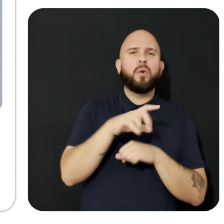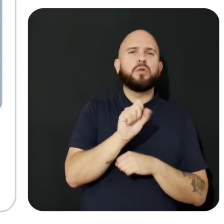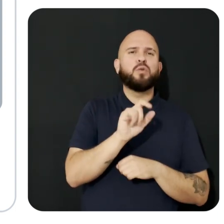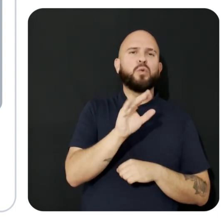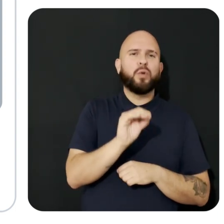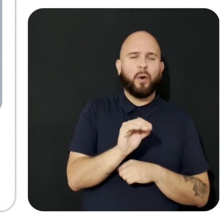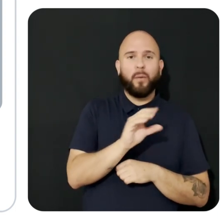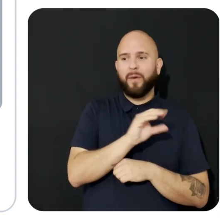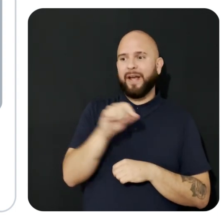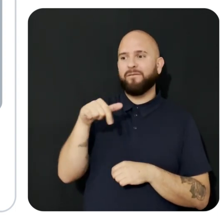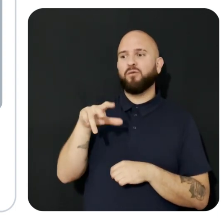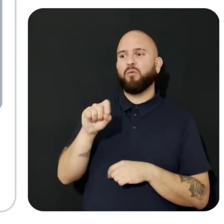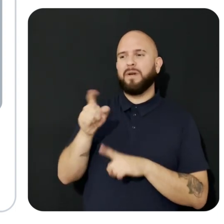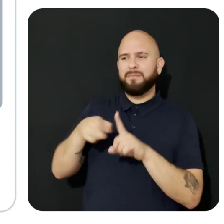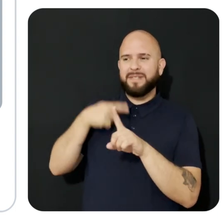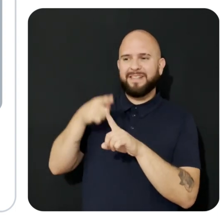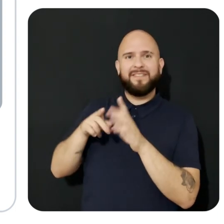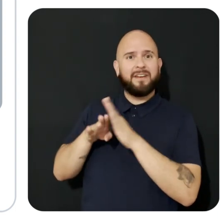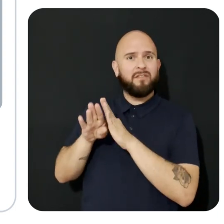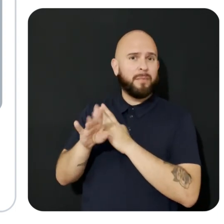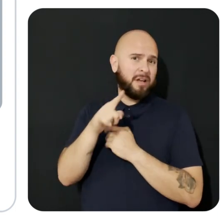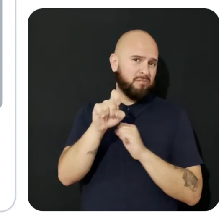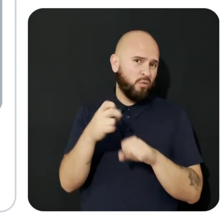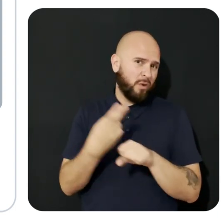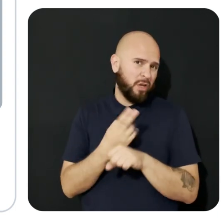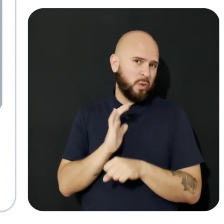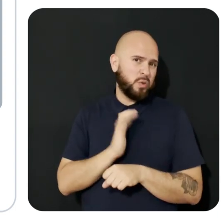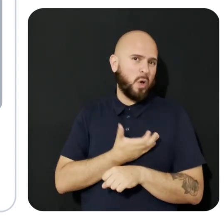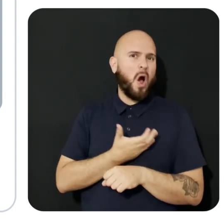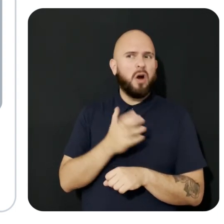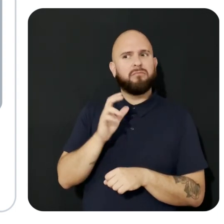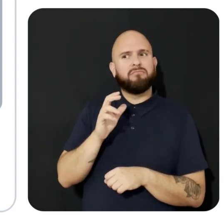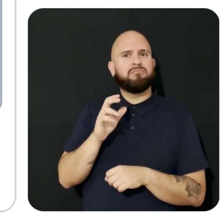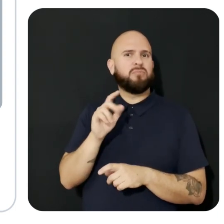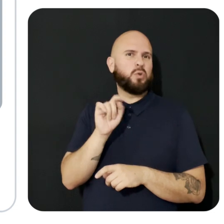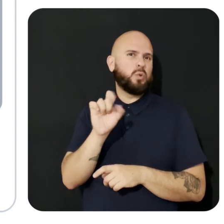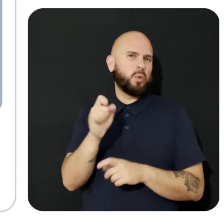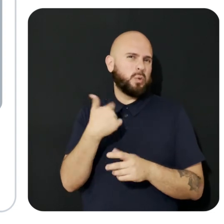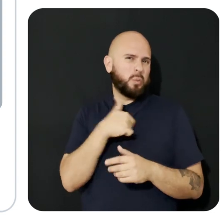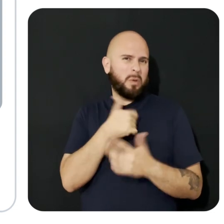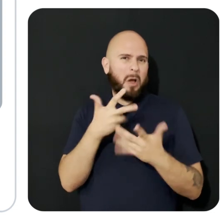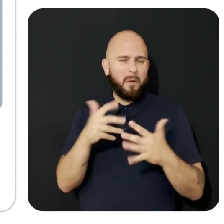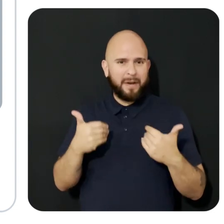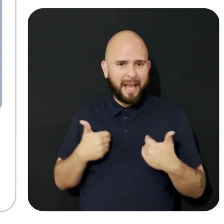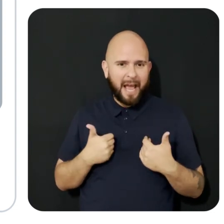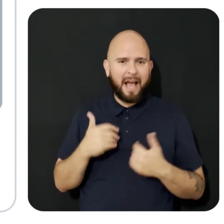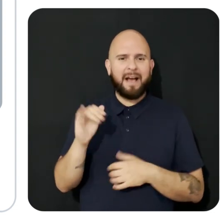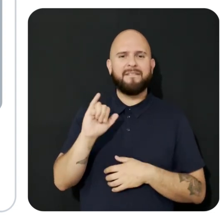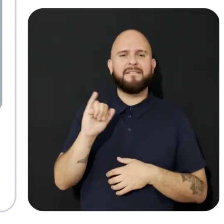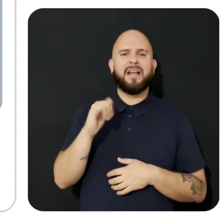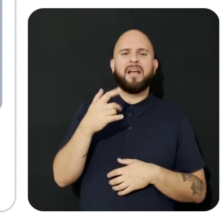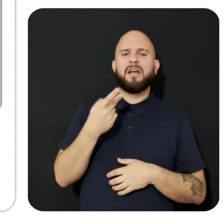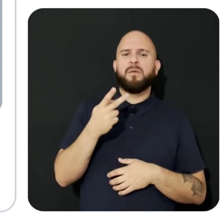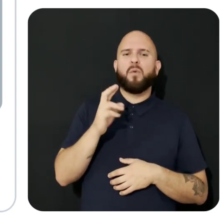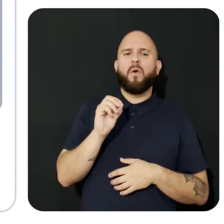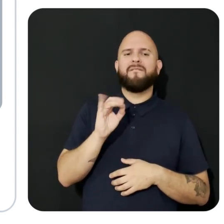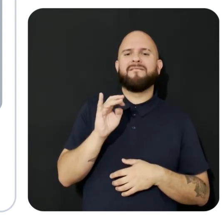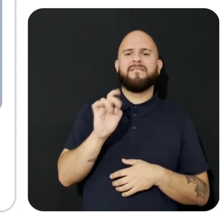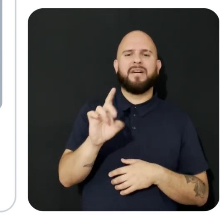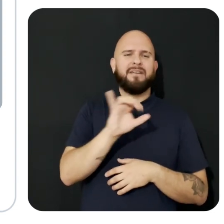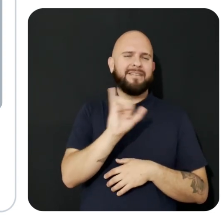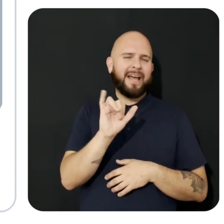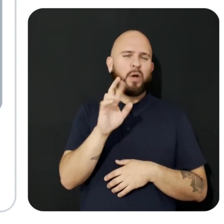-specific development, you can use our existing suite of tools, including our optimized profiling tools, such as RenderDoc, OVR